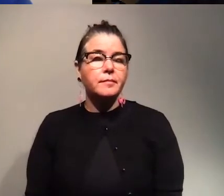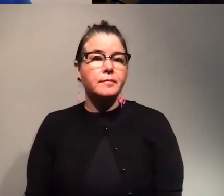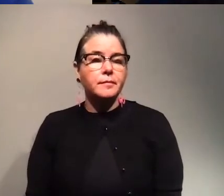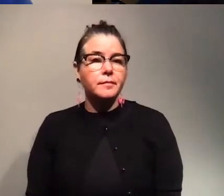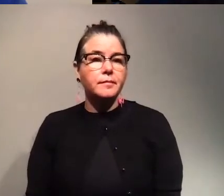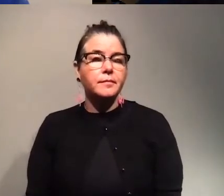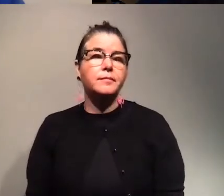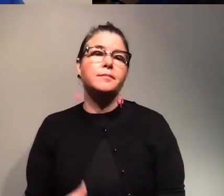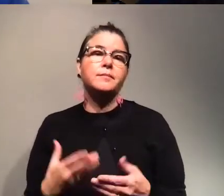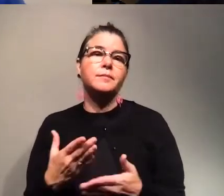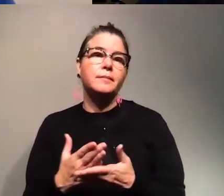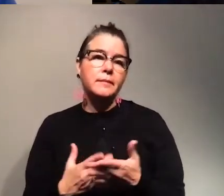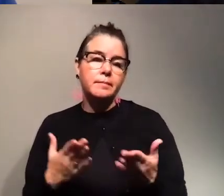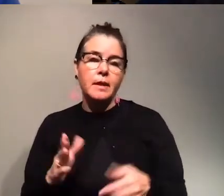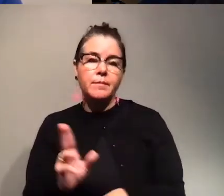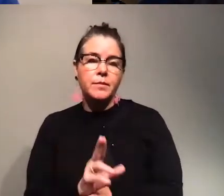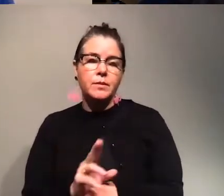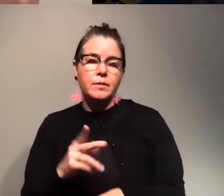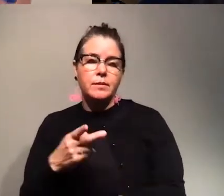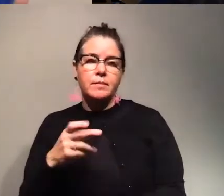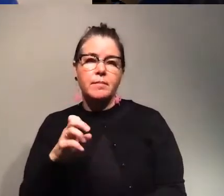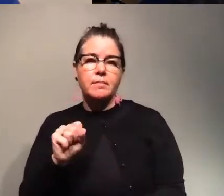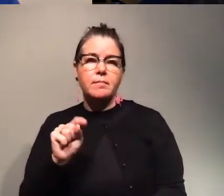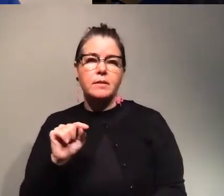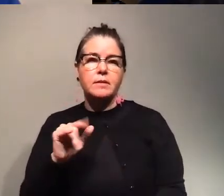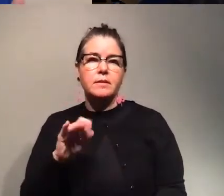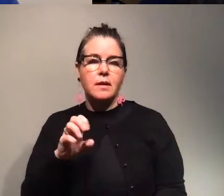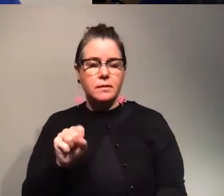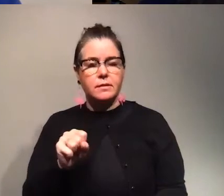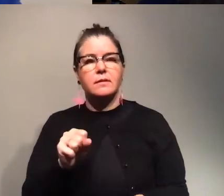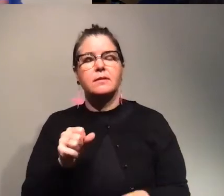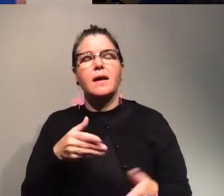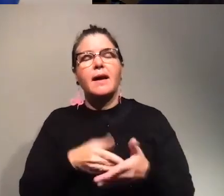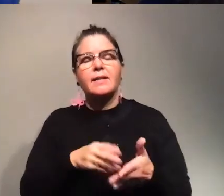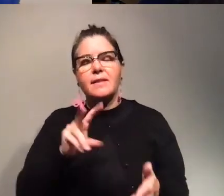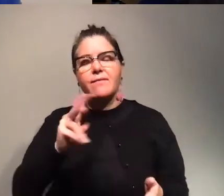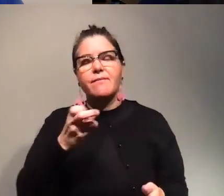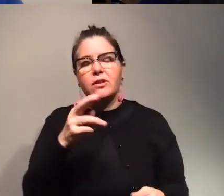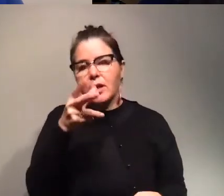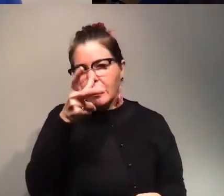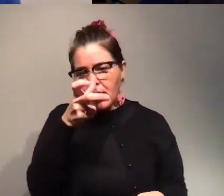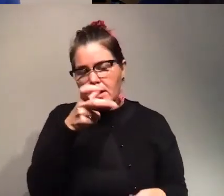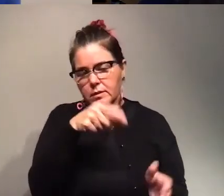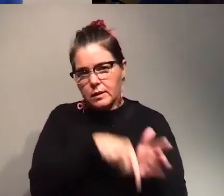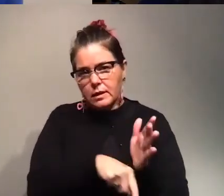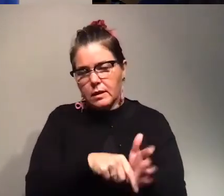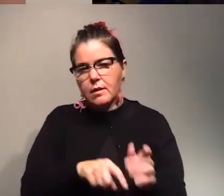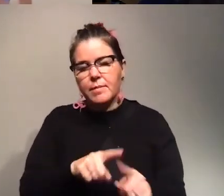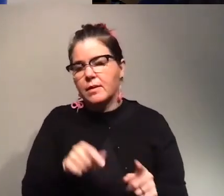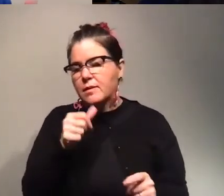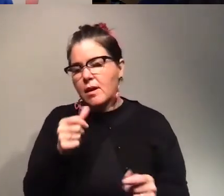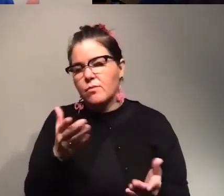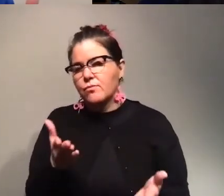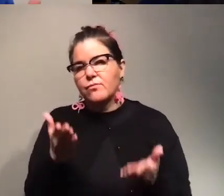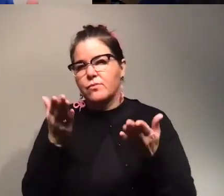use pesticides just against the vector for the insects but most of the time is not suggested or is not